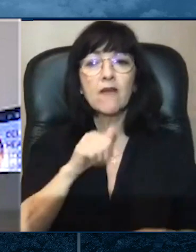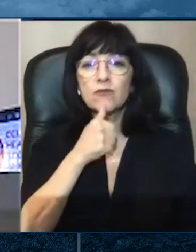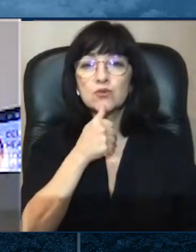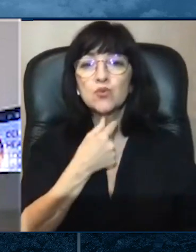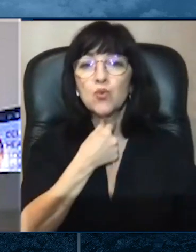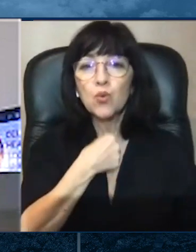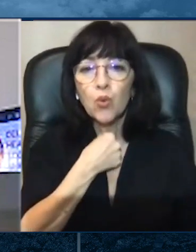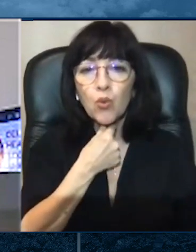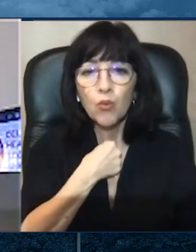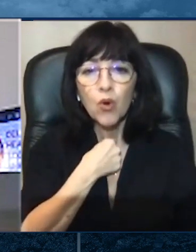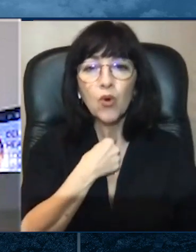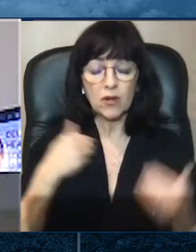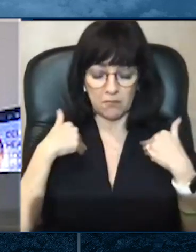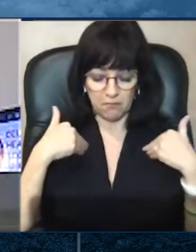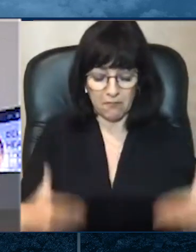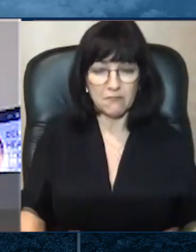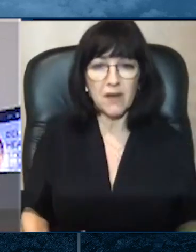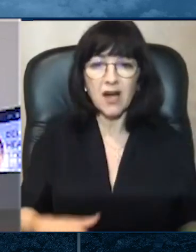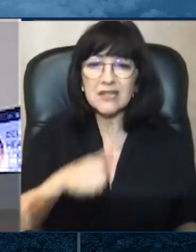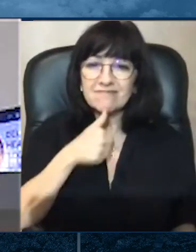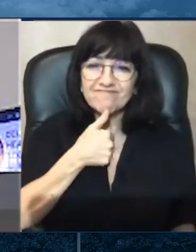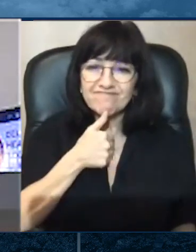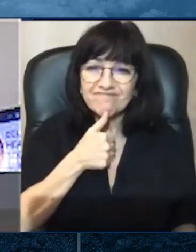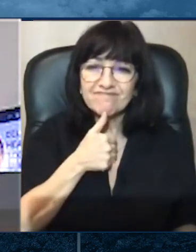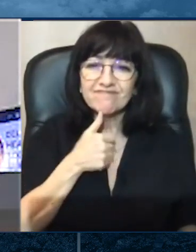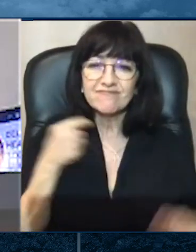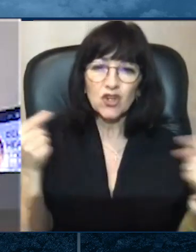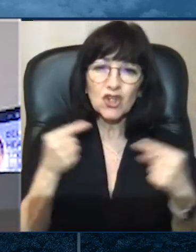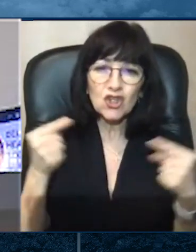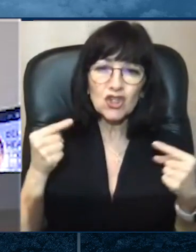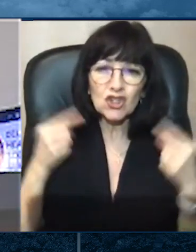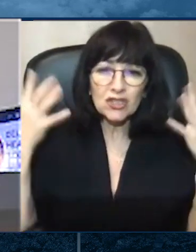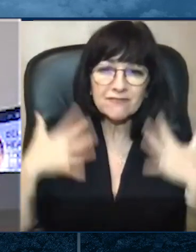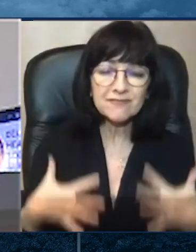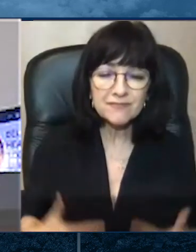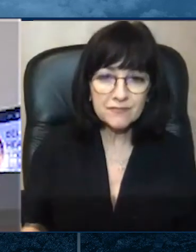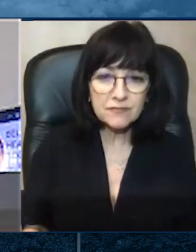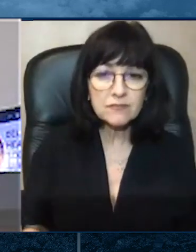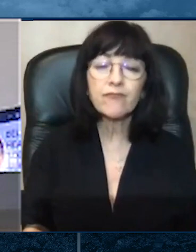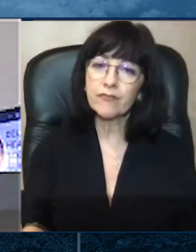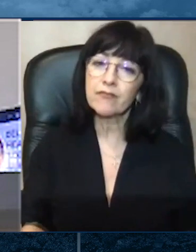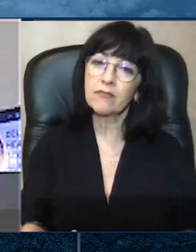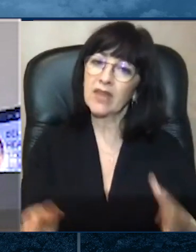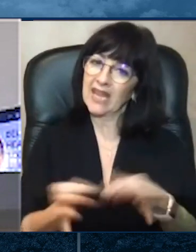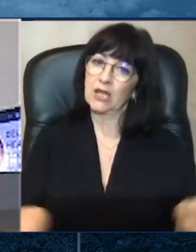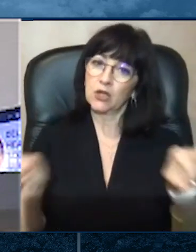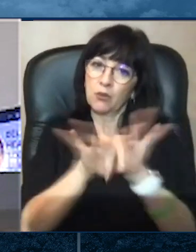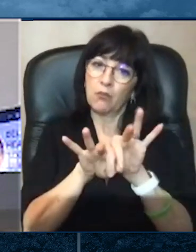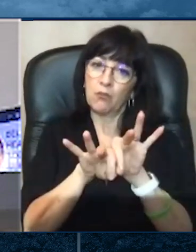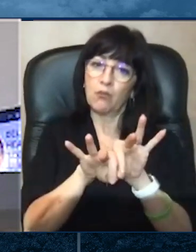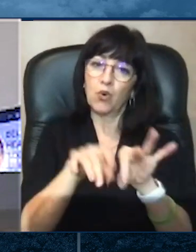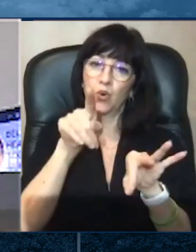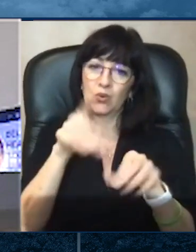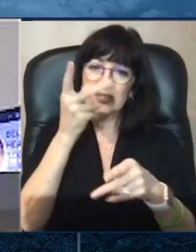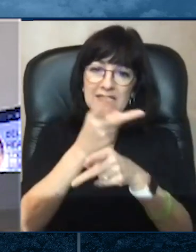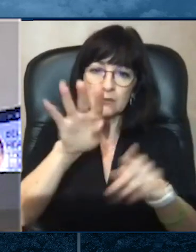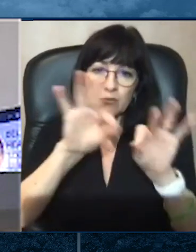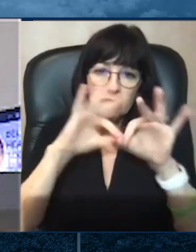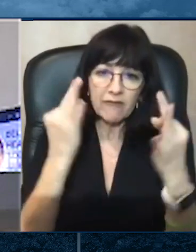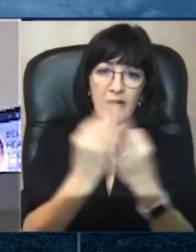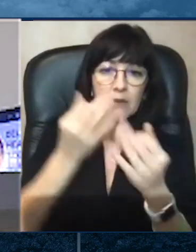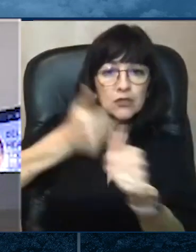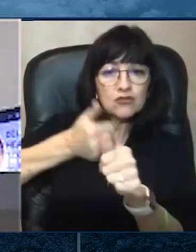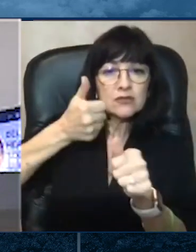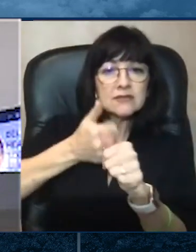of symptoms, we need you to stay that way. You and your family can help us by following those steps we've